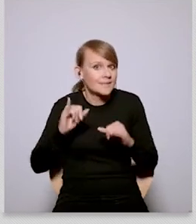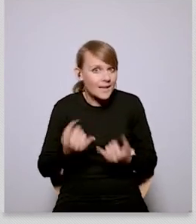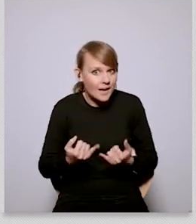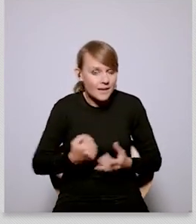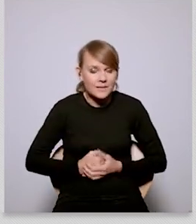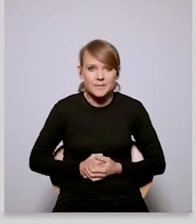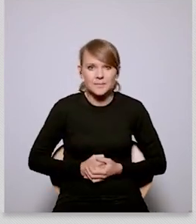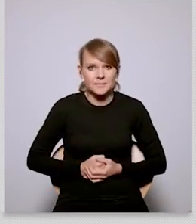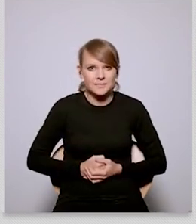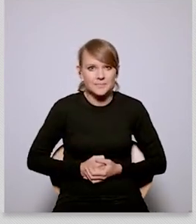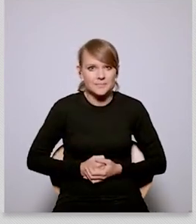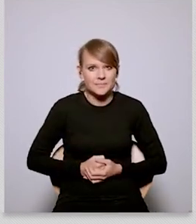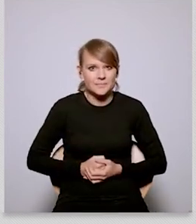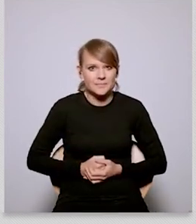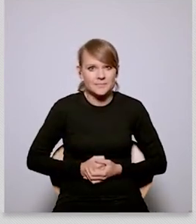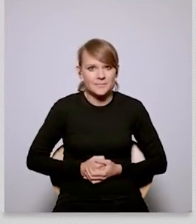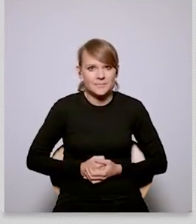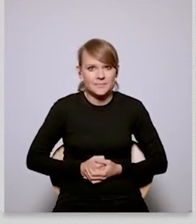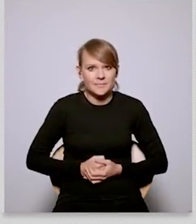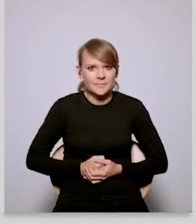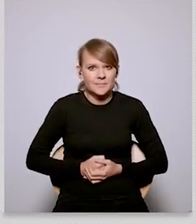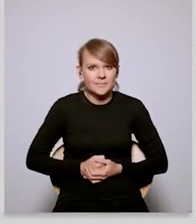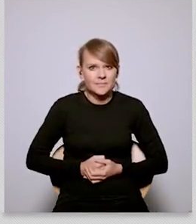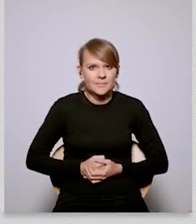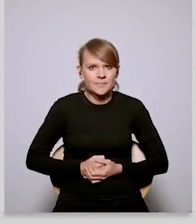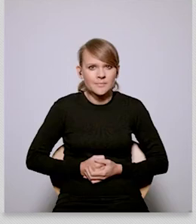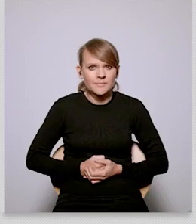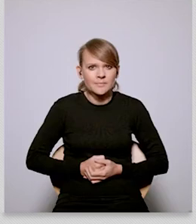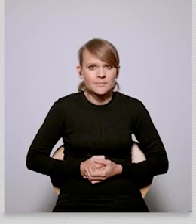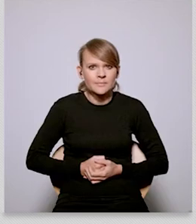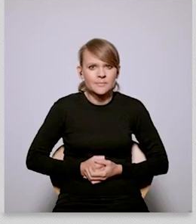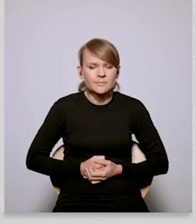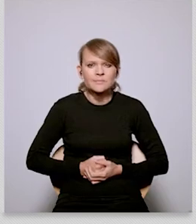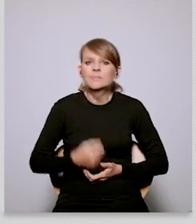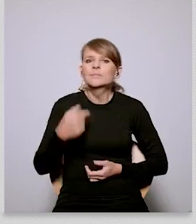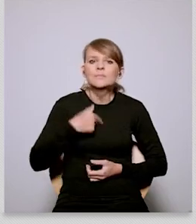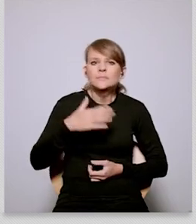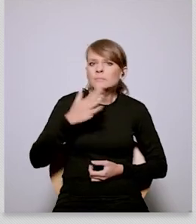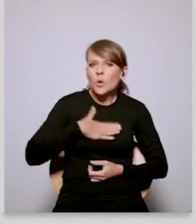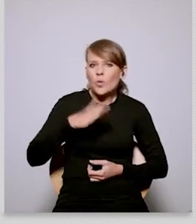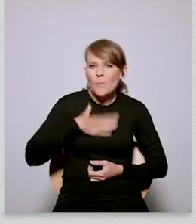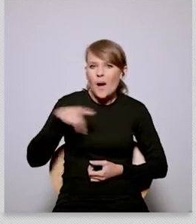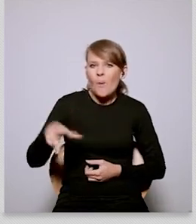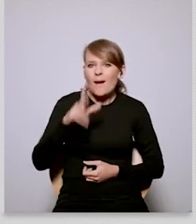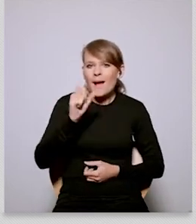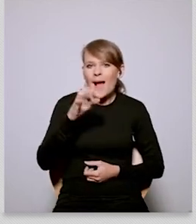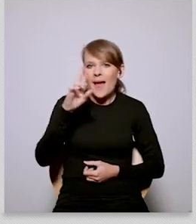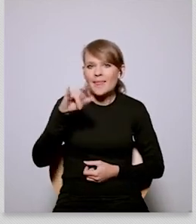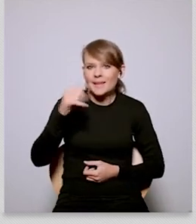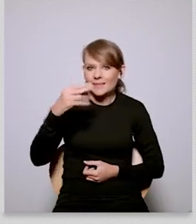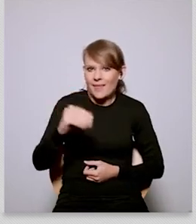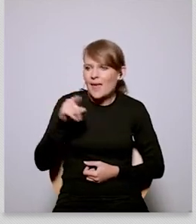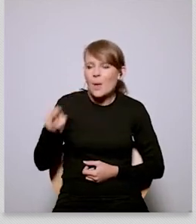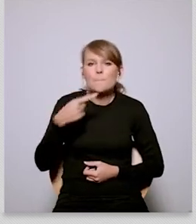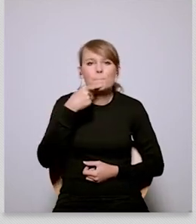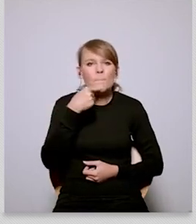um uh catherine's comments about um uh the need for jujitsu uh policy making um around